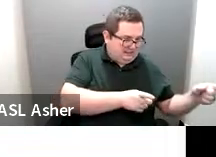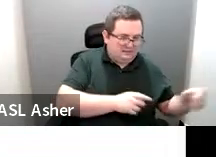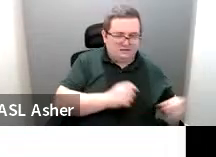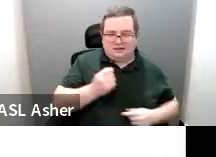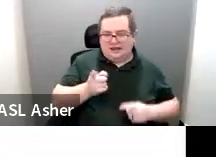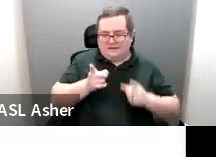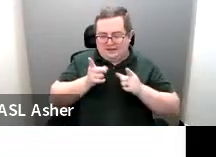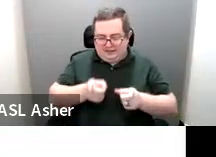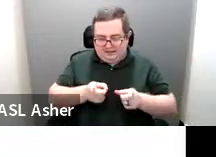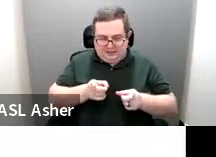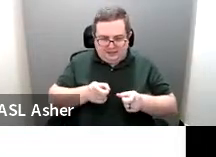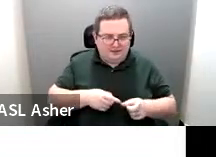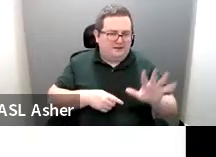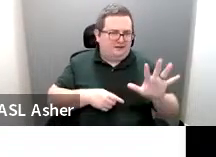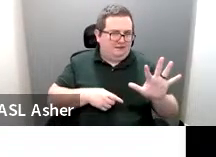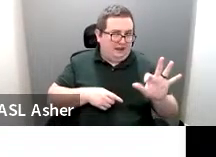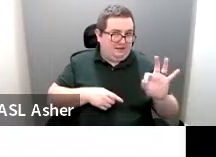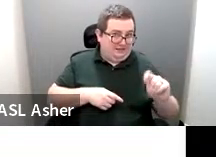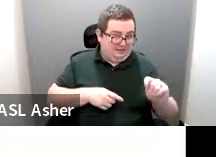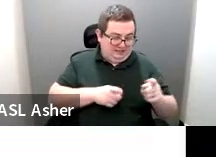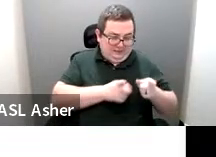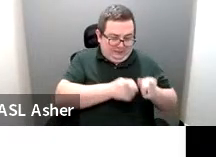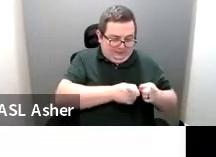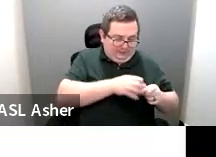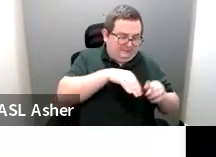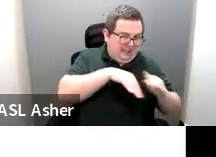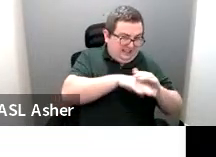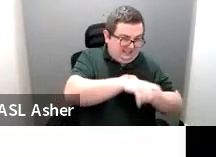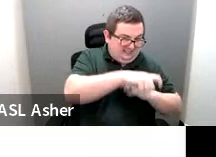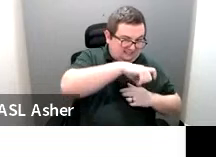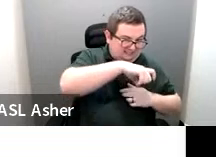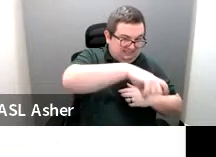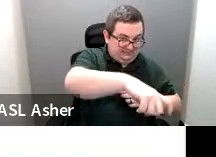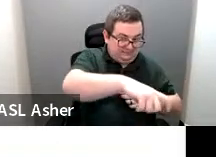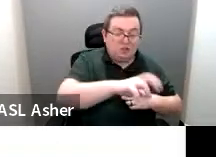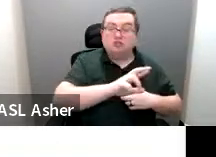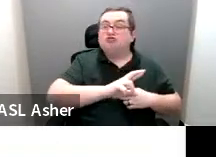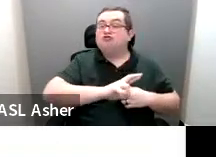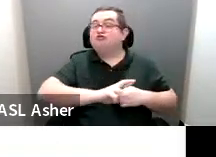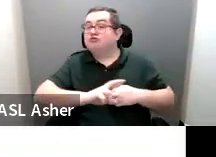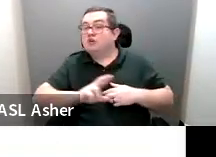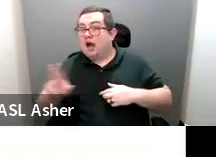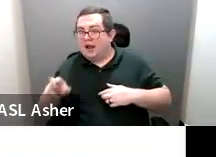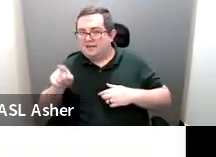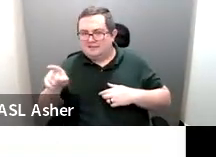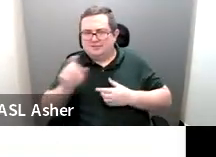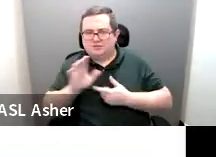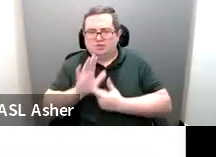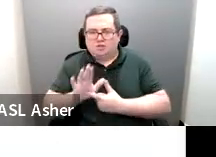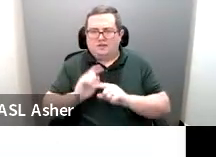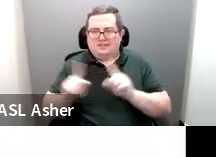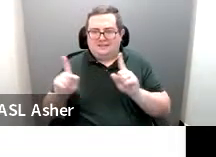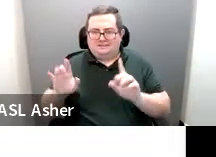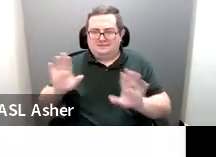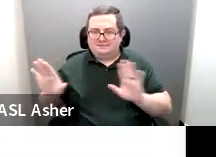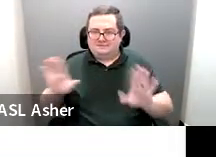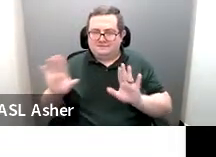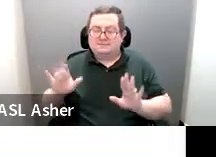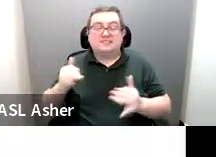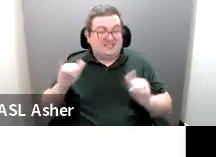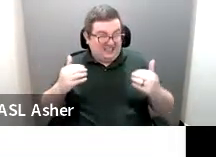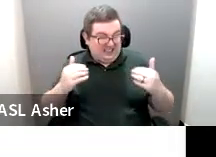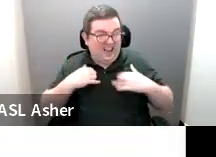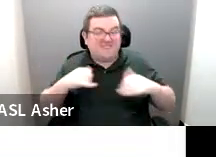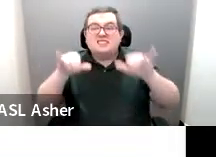access aisle is 5 feet wide. On the right here is we're showing how that exception applies. You still have the